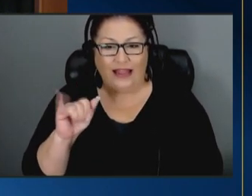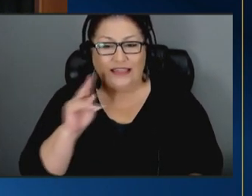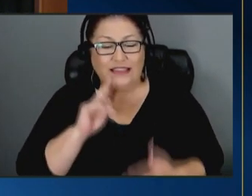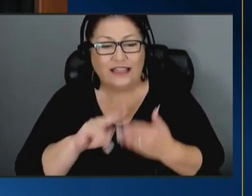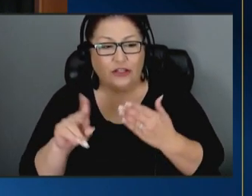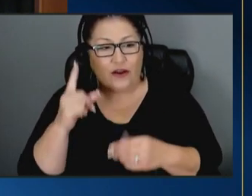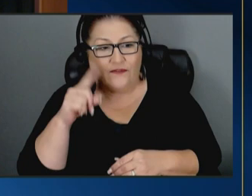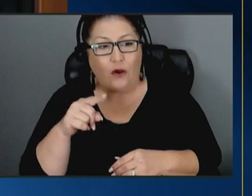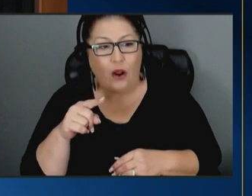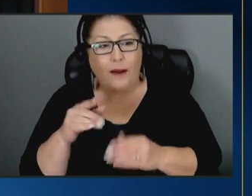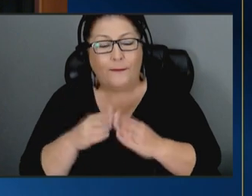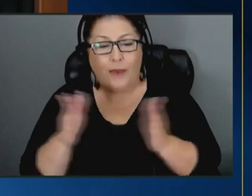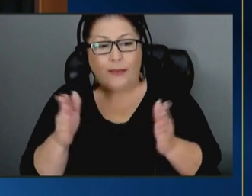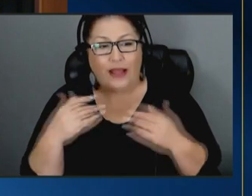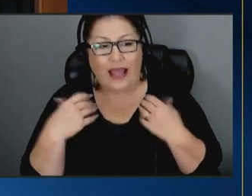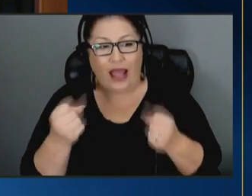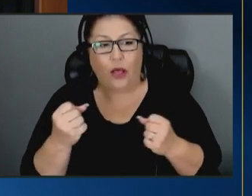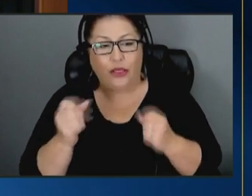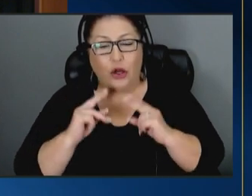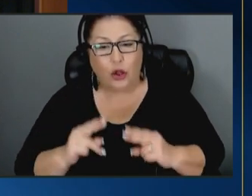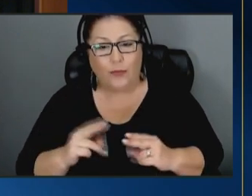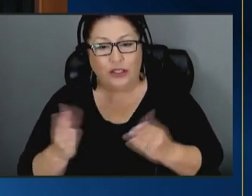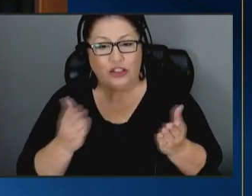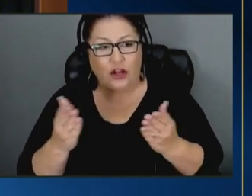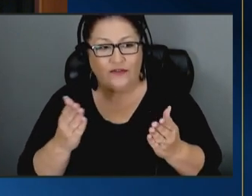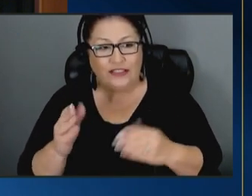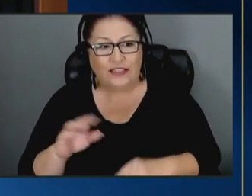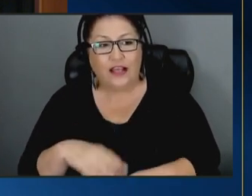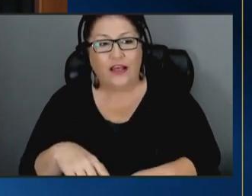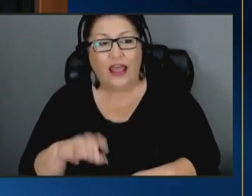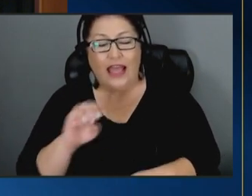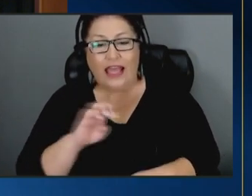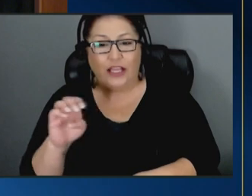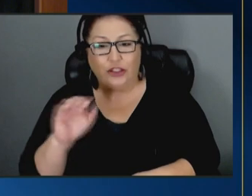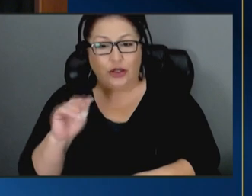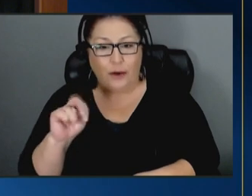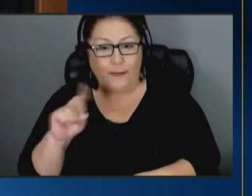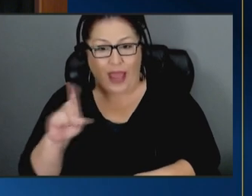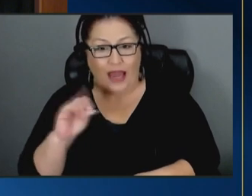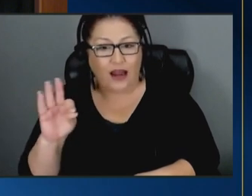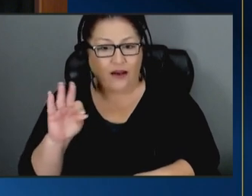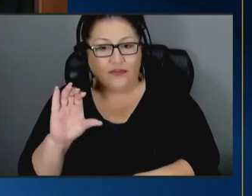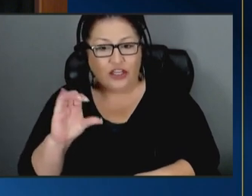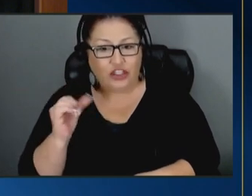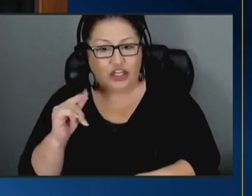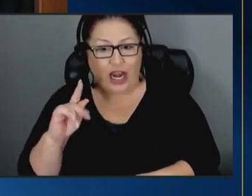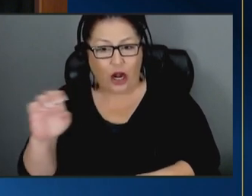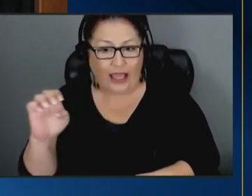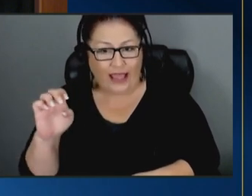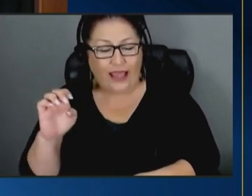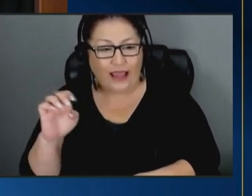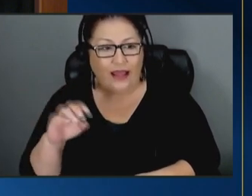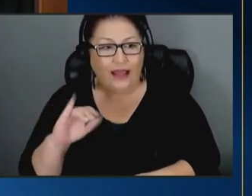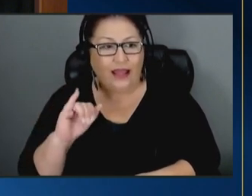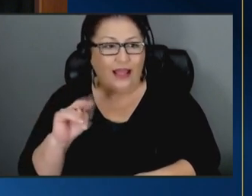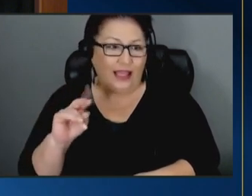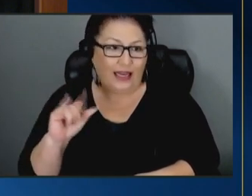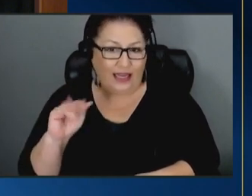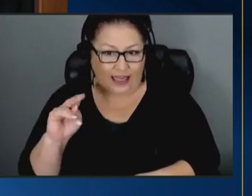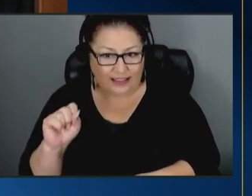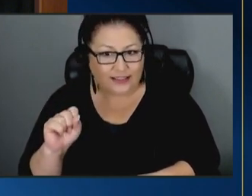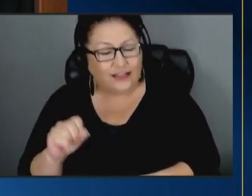health and human services of the eastern band of the cherokee indians uh and vicky has an esteemed